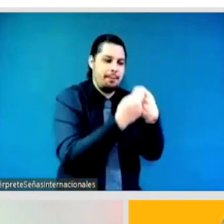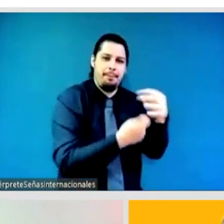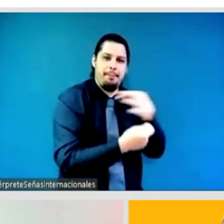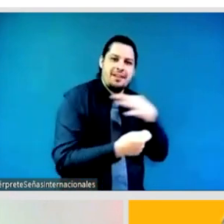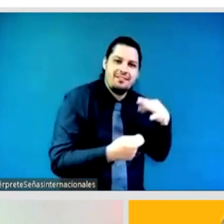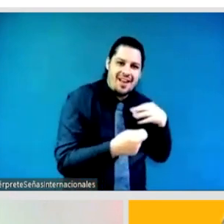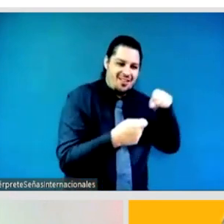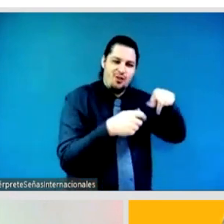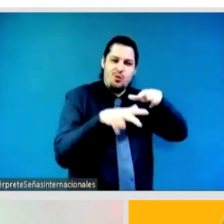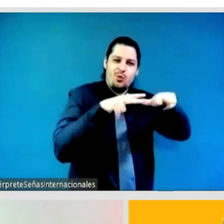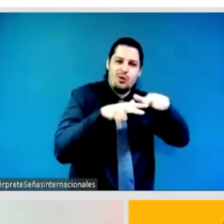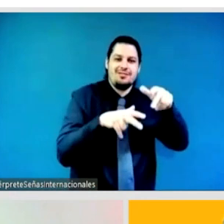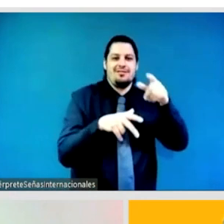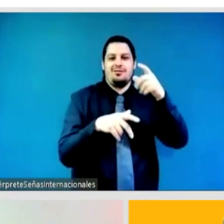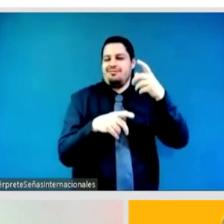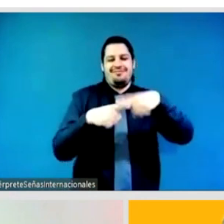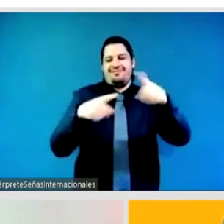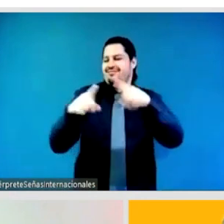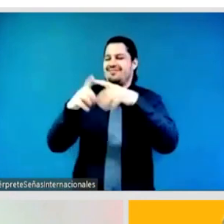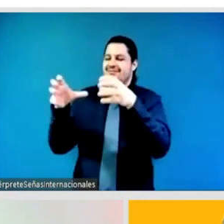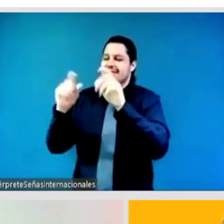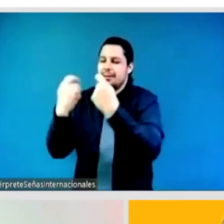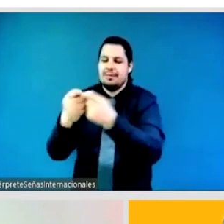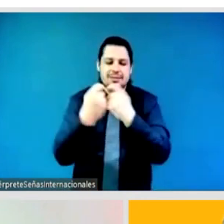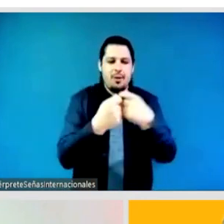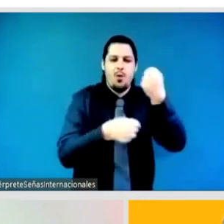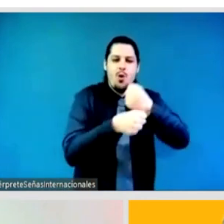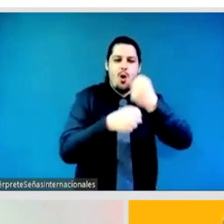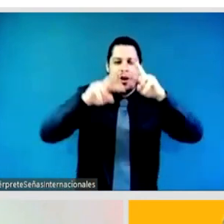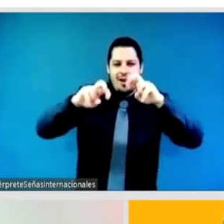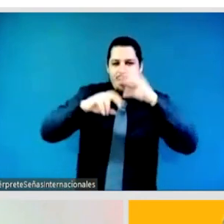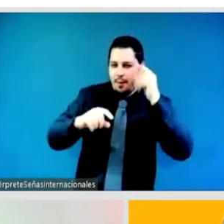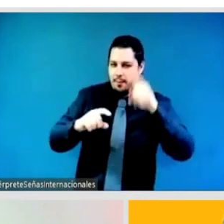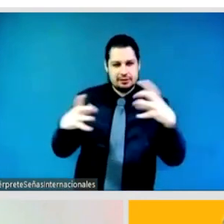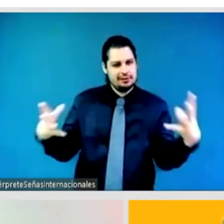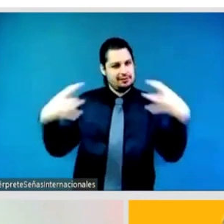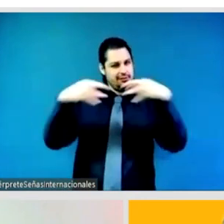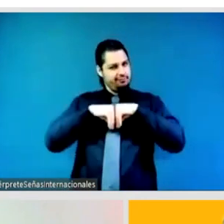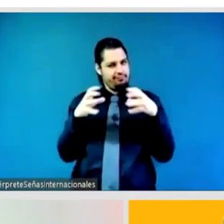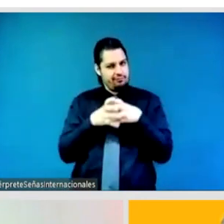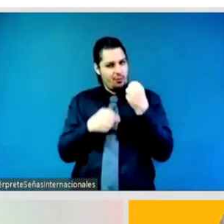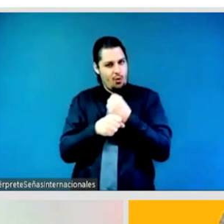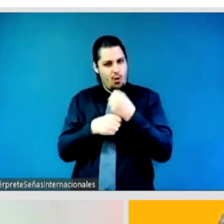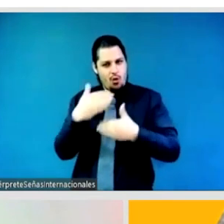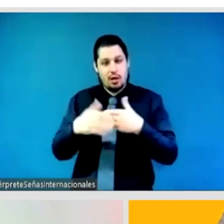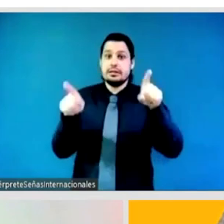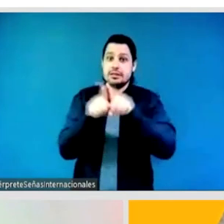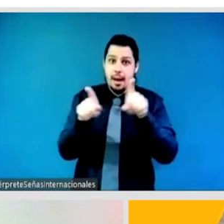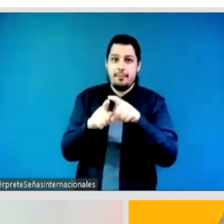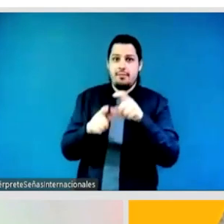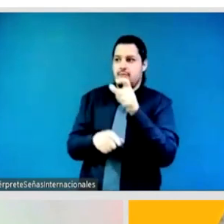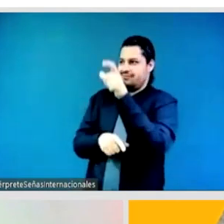change minds and attitudes, which in effect will change laws and services? So, yeah, thank you very much. And that's it for me.